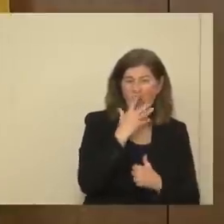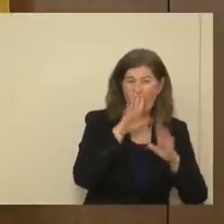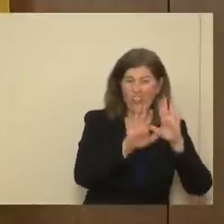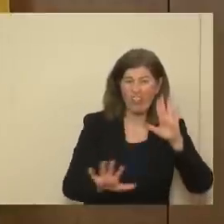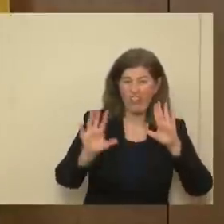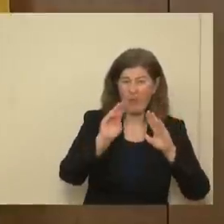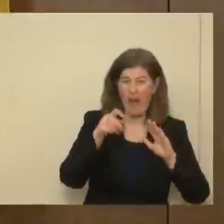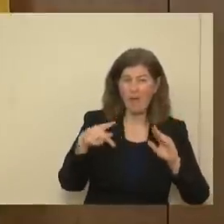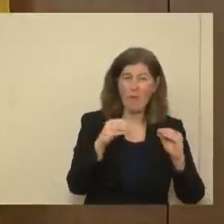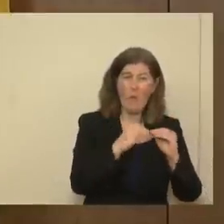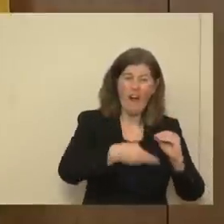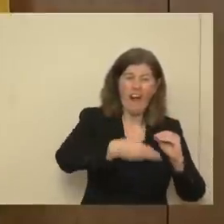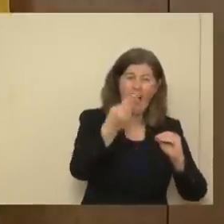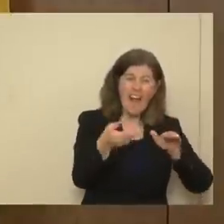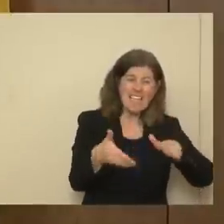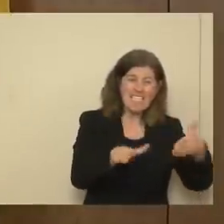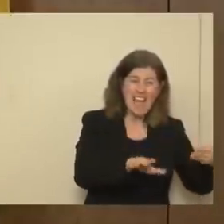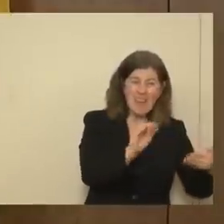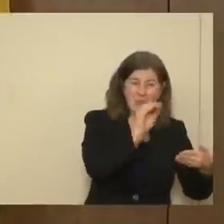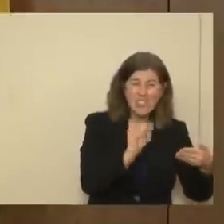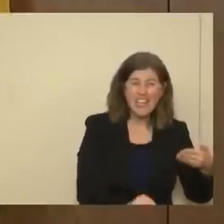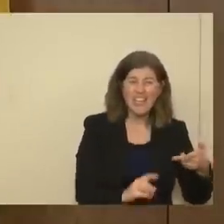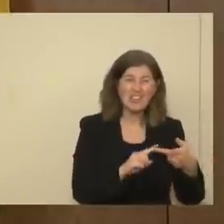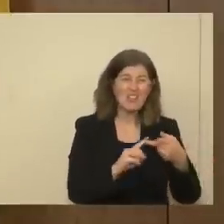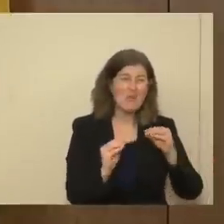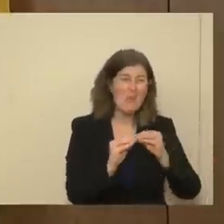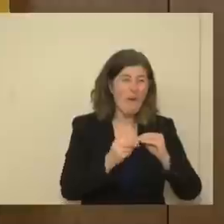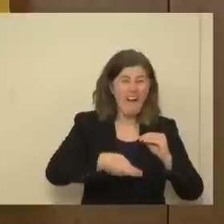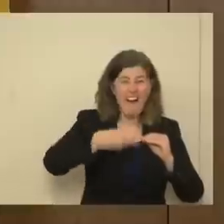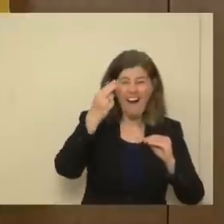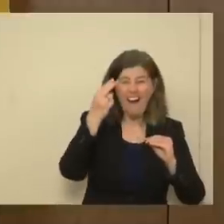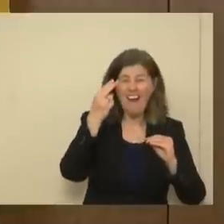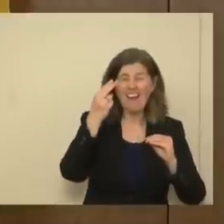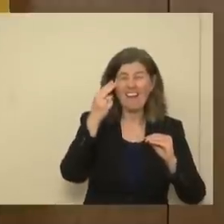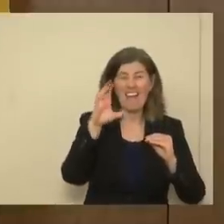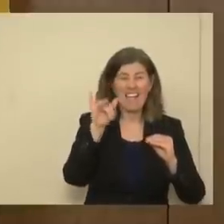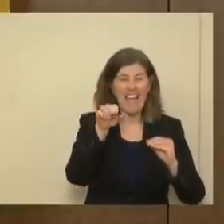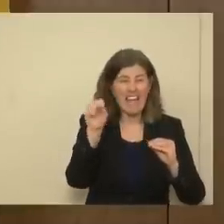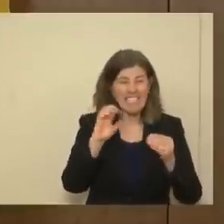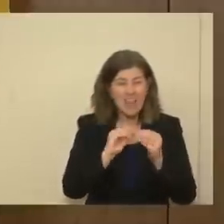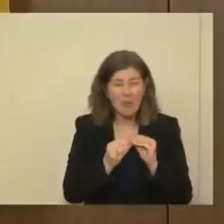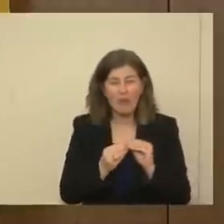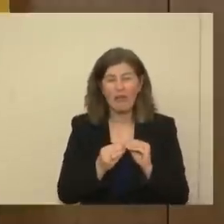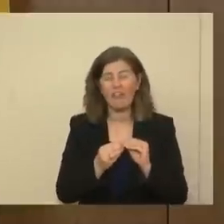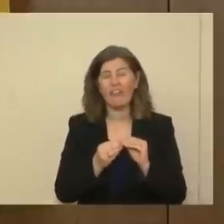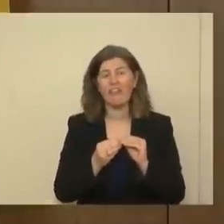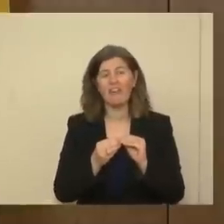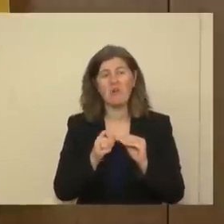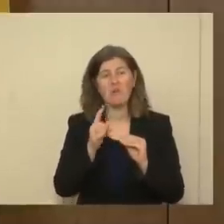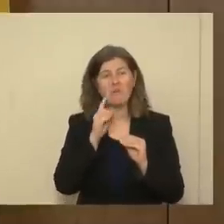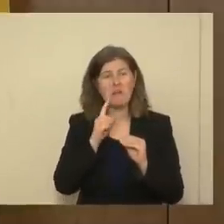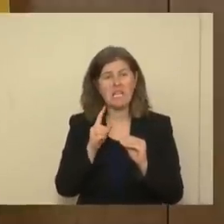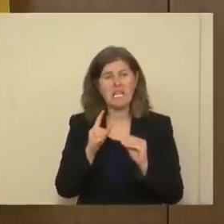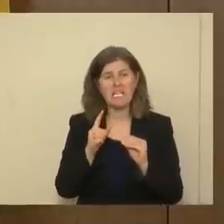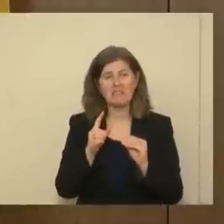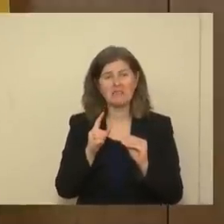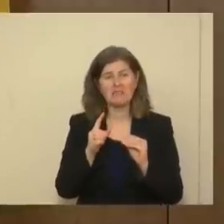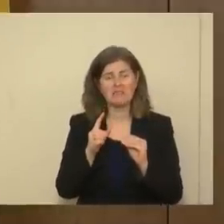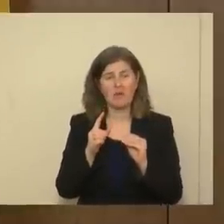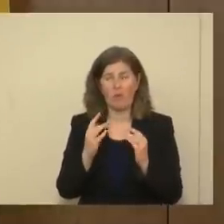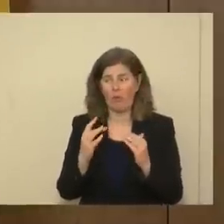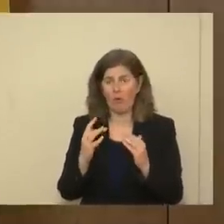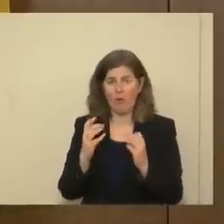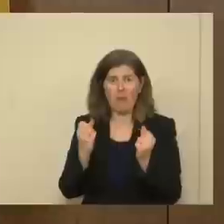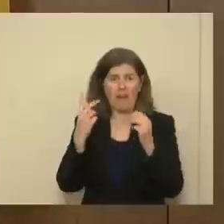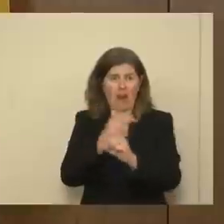a much higher mortality rate and a much higher case rate, and they've had nearly overwhelming hospitalizations and